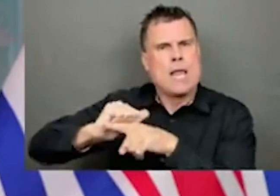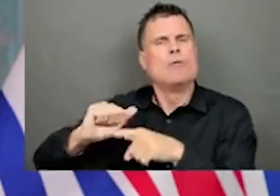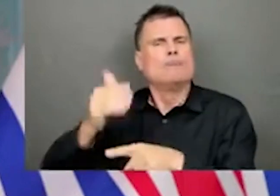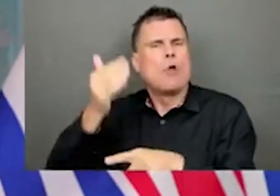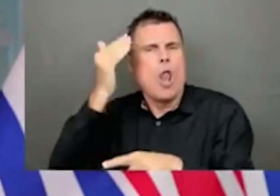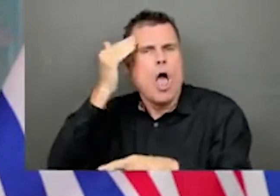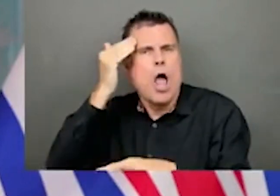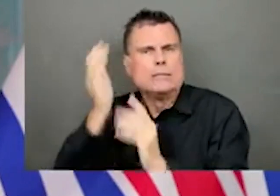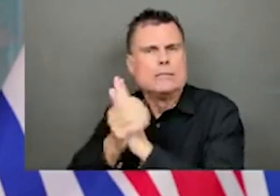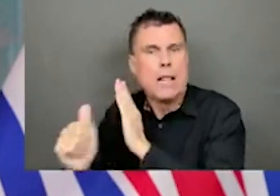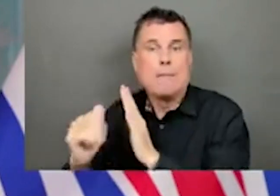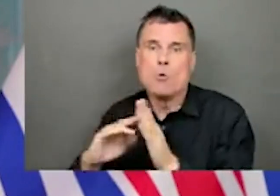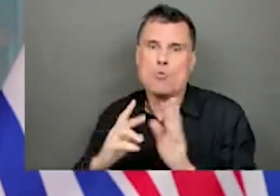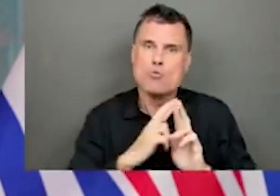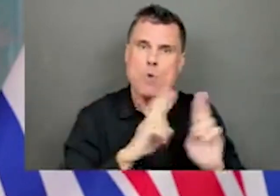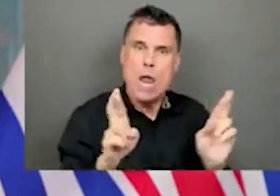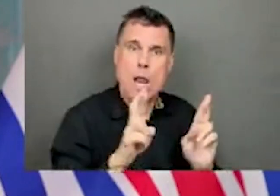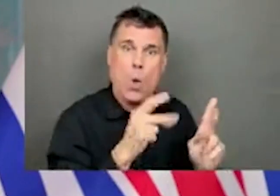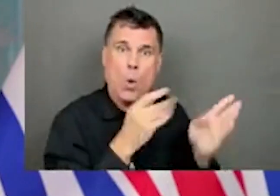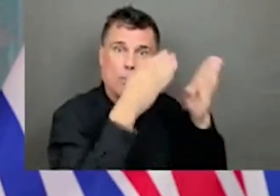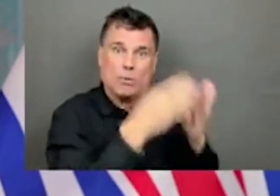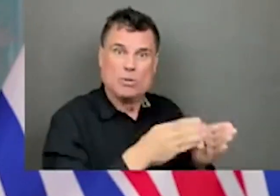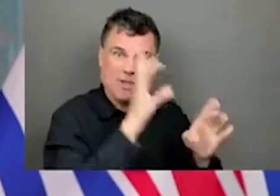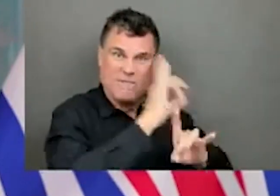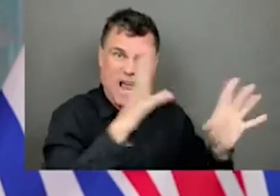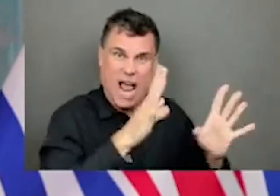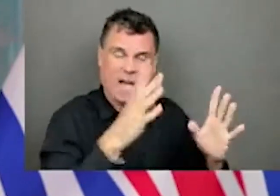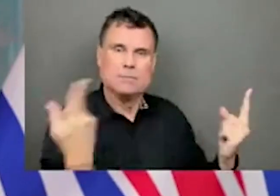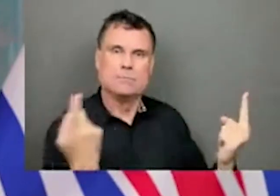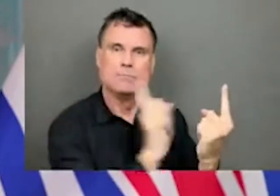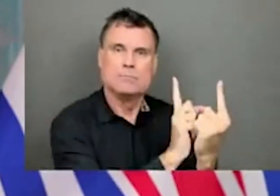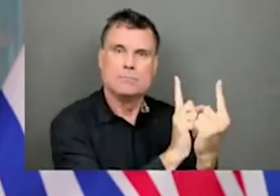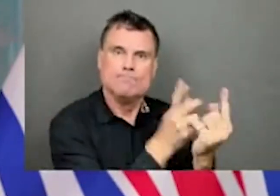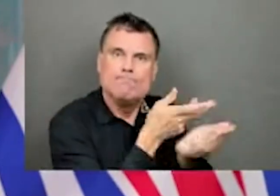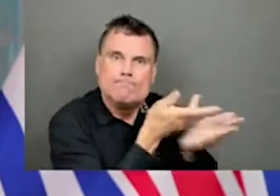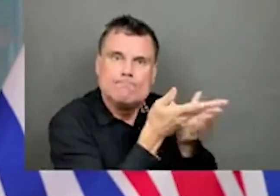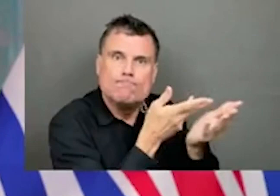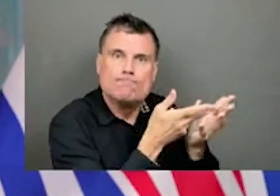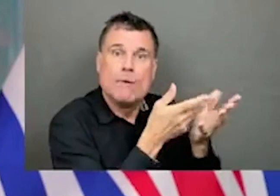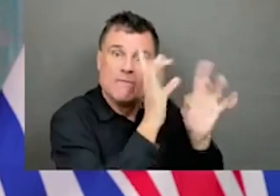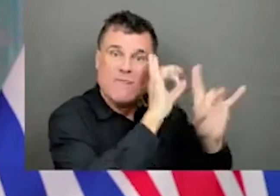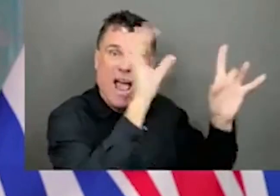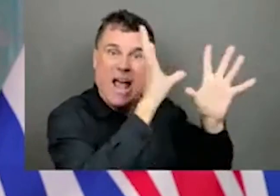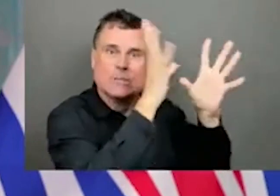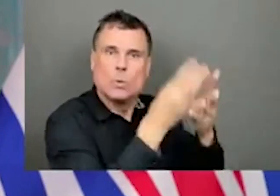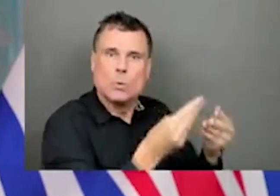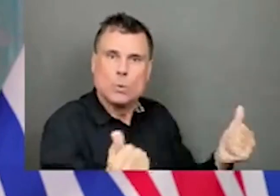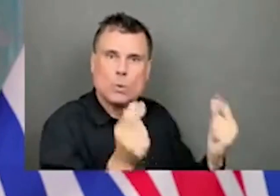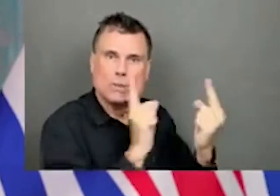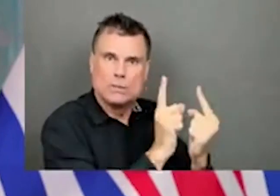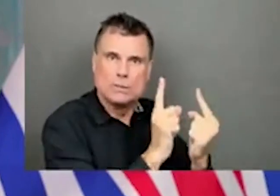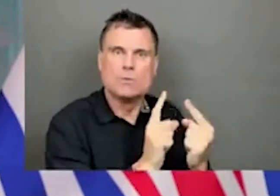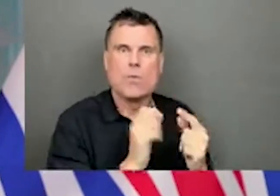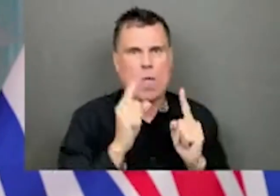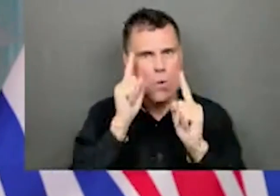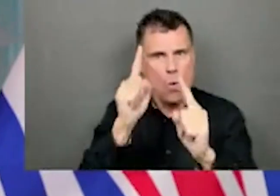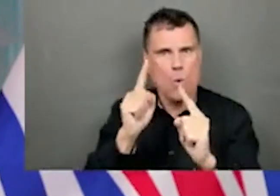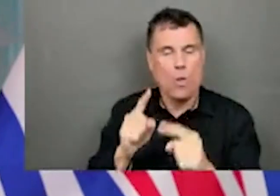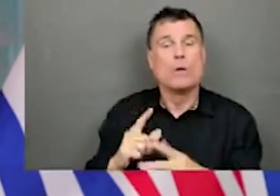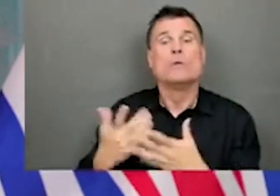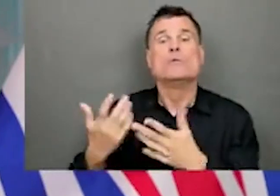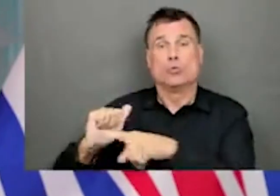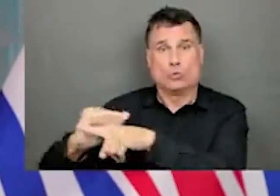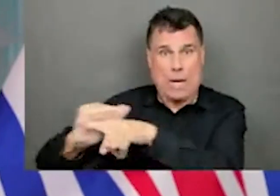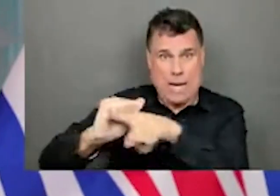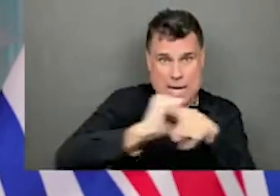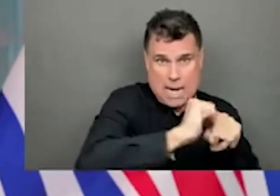and achieve the best possible outcomes for health care workers and for patients. Ensuring the consistency and training across the